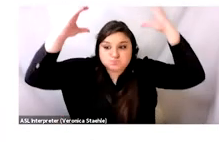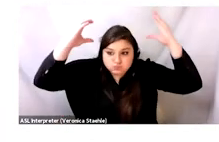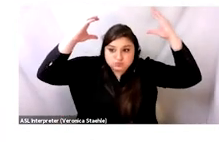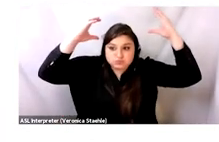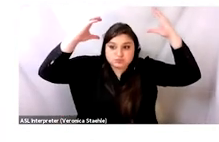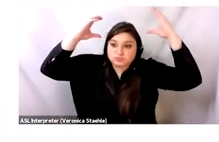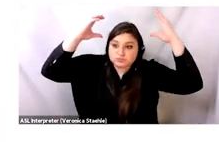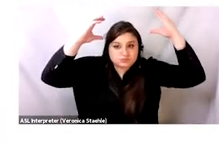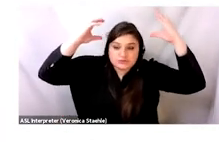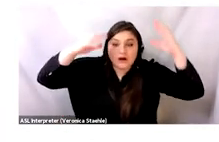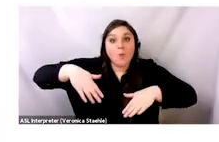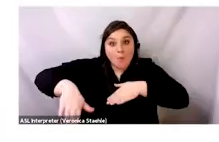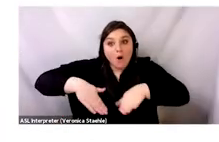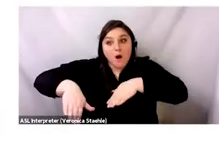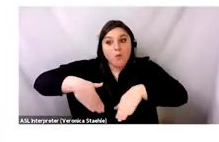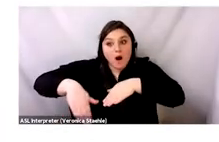weight, if not heavier.